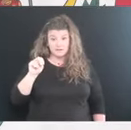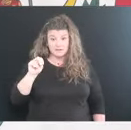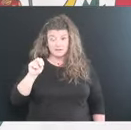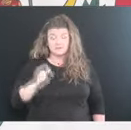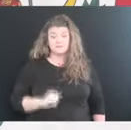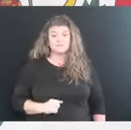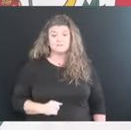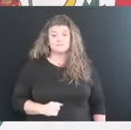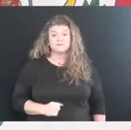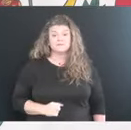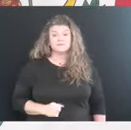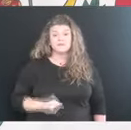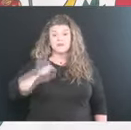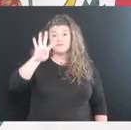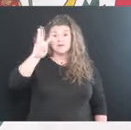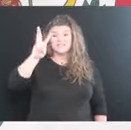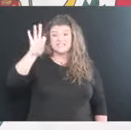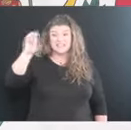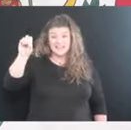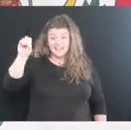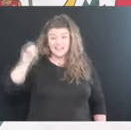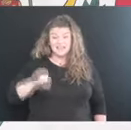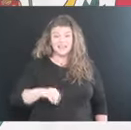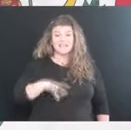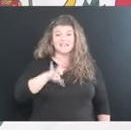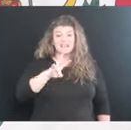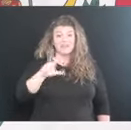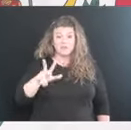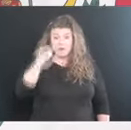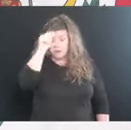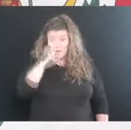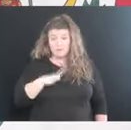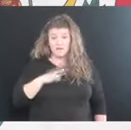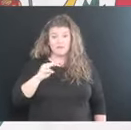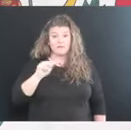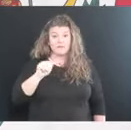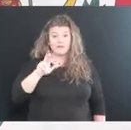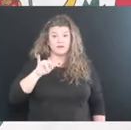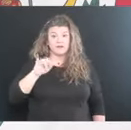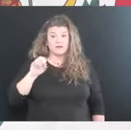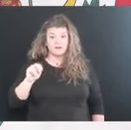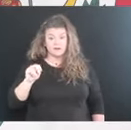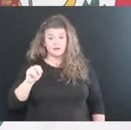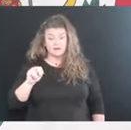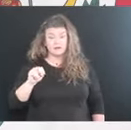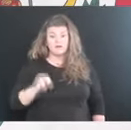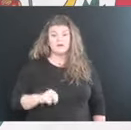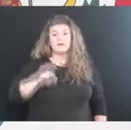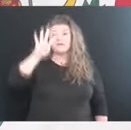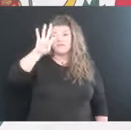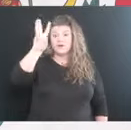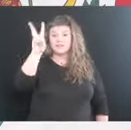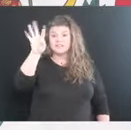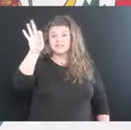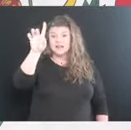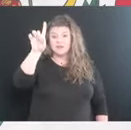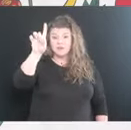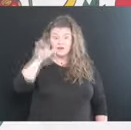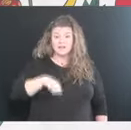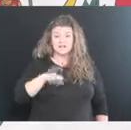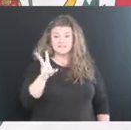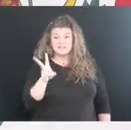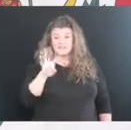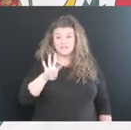The 4,690 death a 73 year old male from Marion County. The 4,691 death a